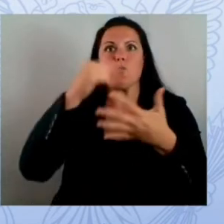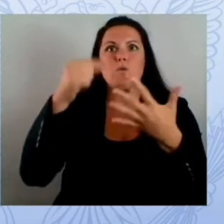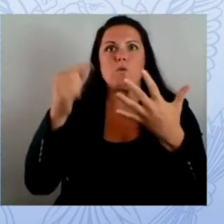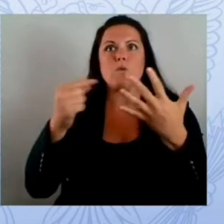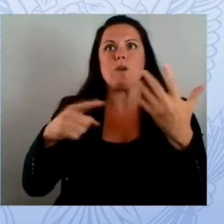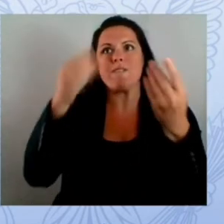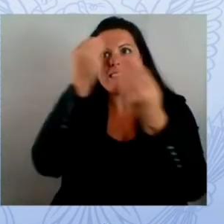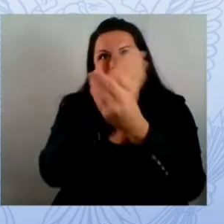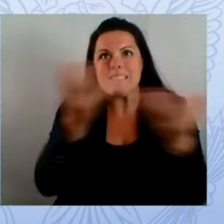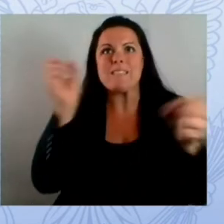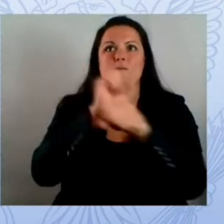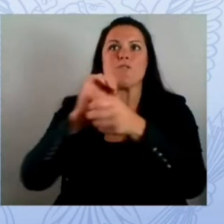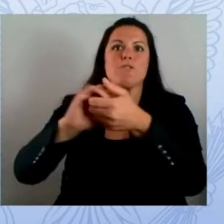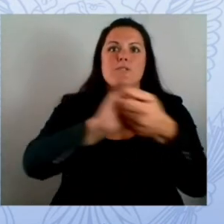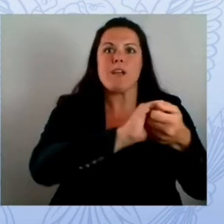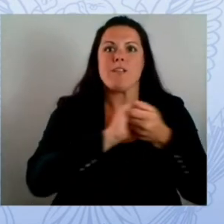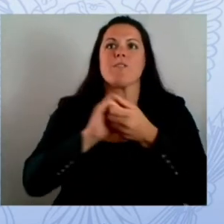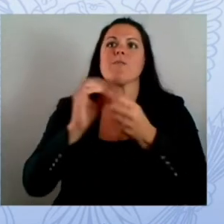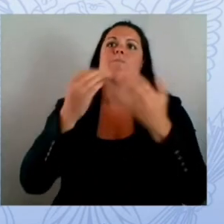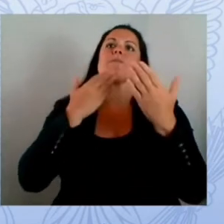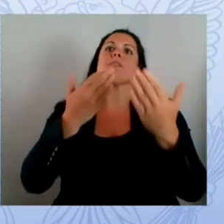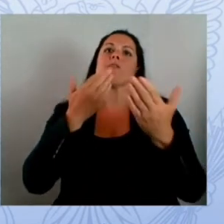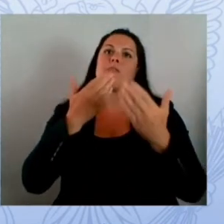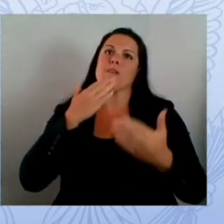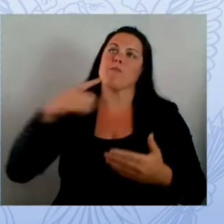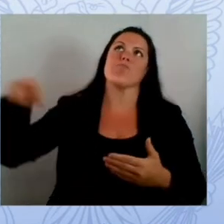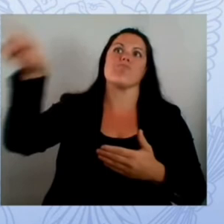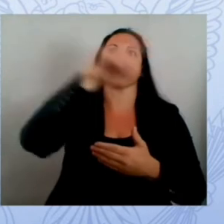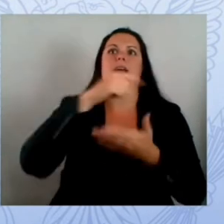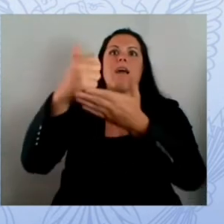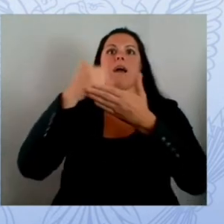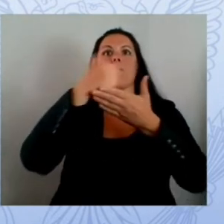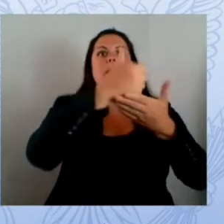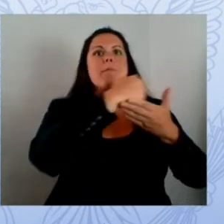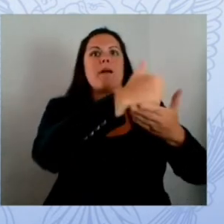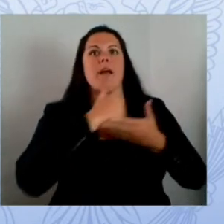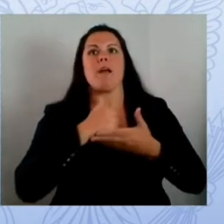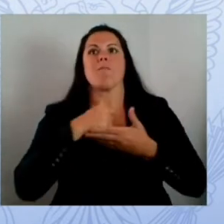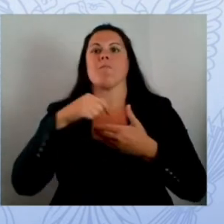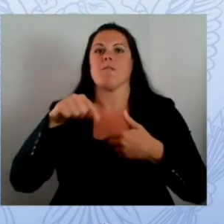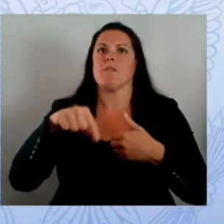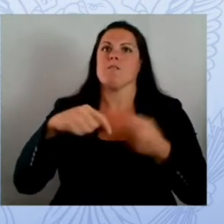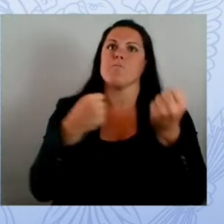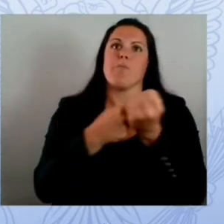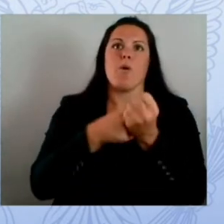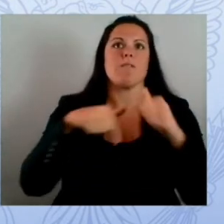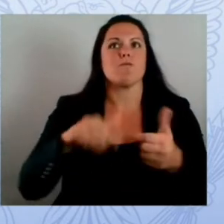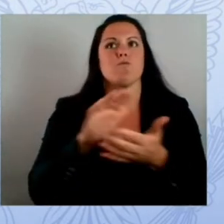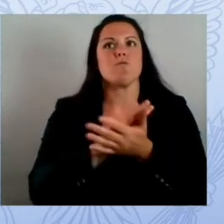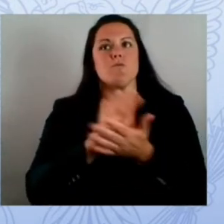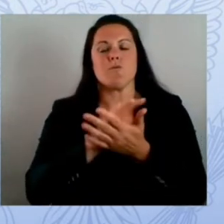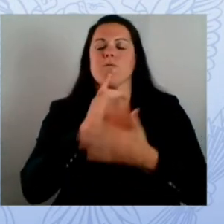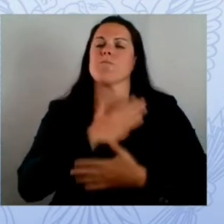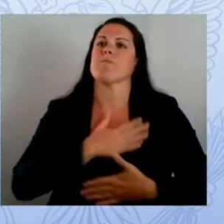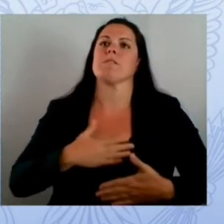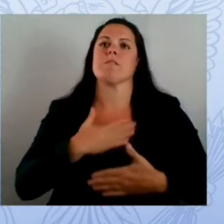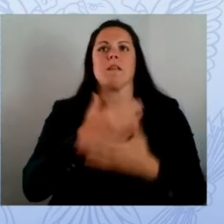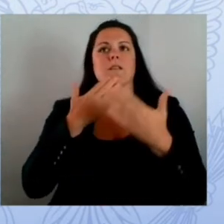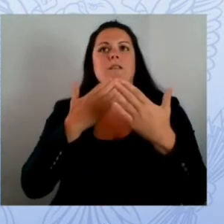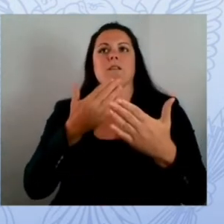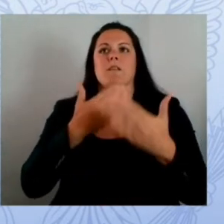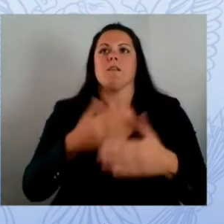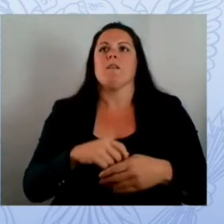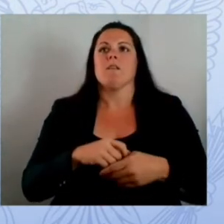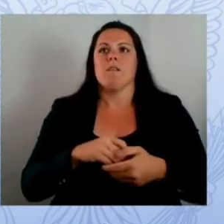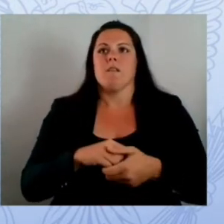represented here for the support they provided us and in return the information we were able to reciprocally provide to